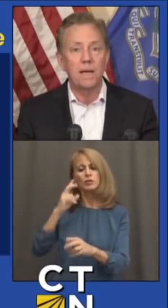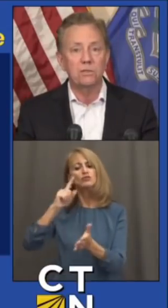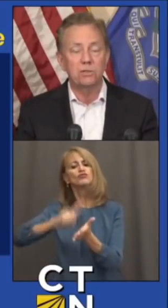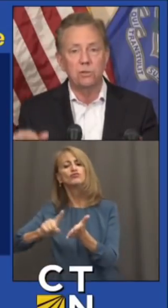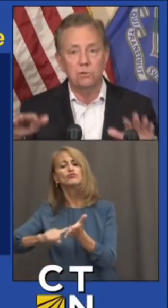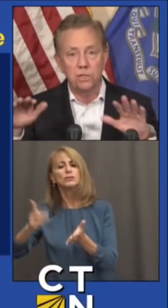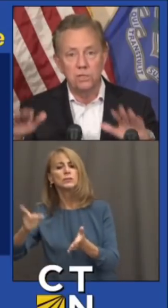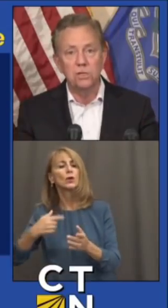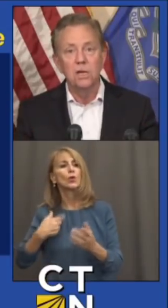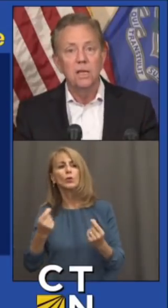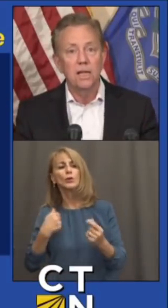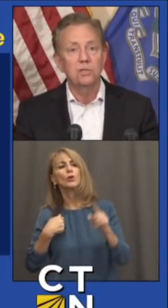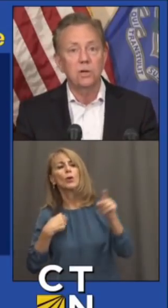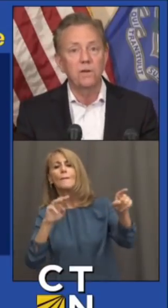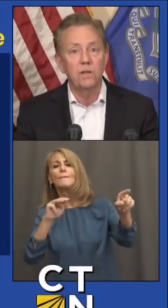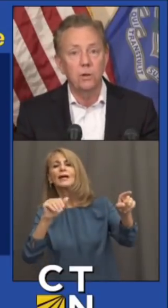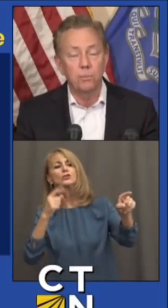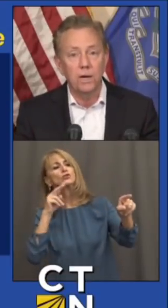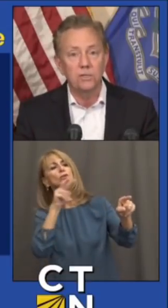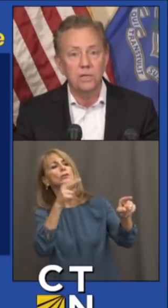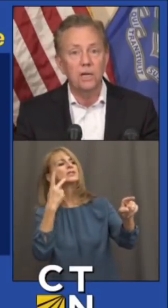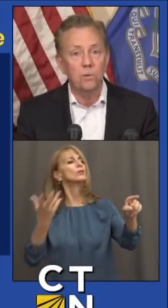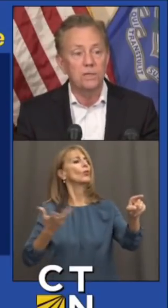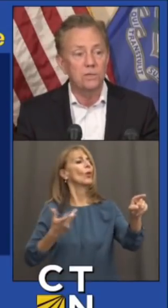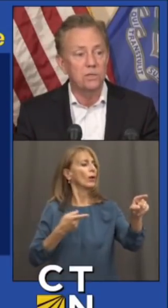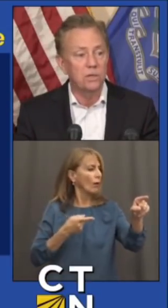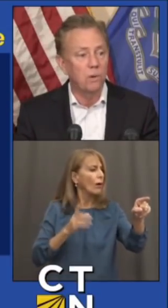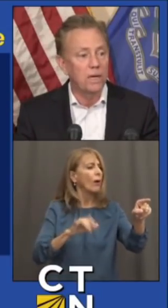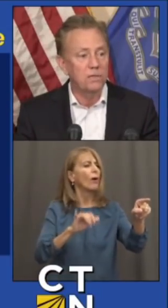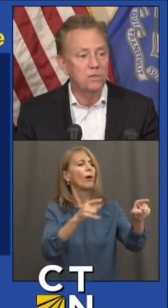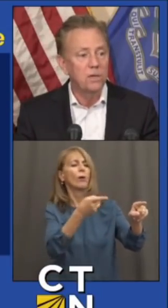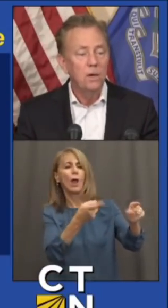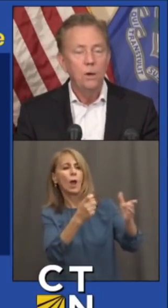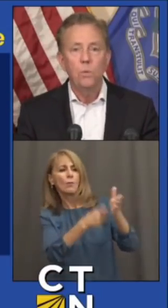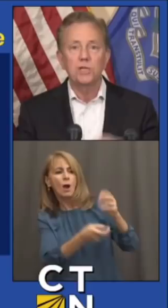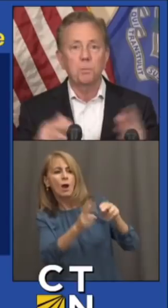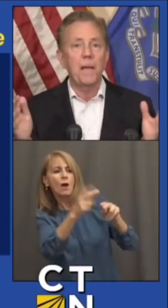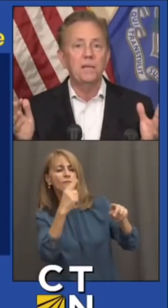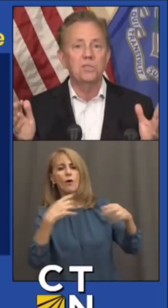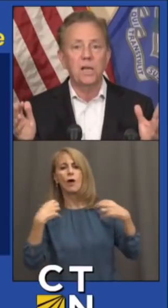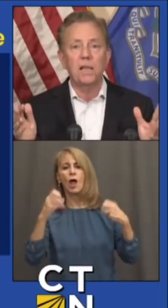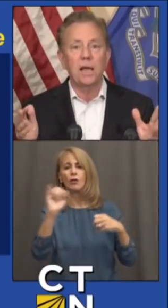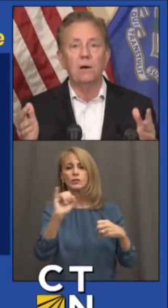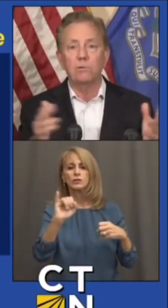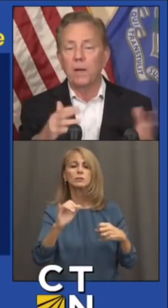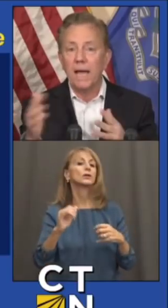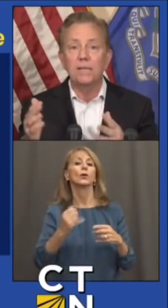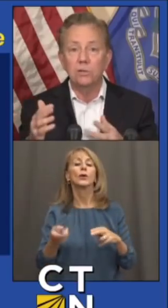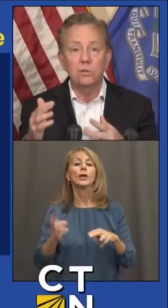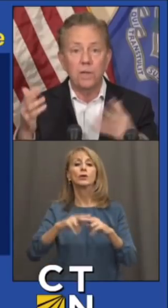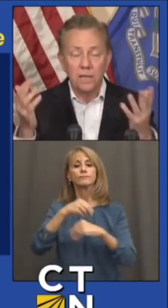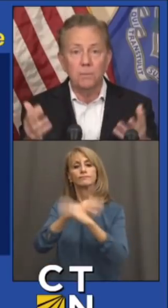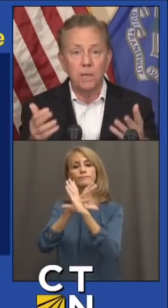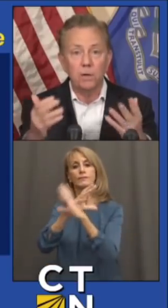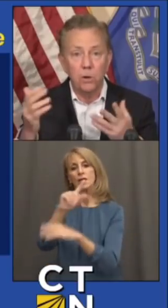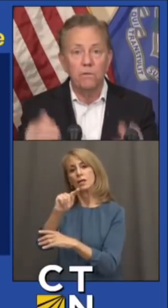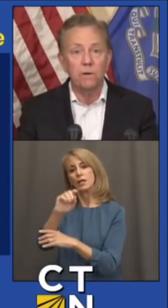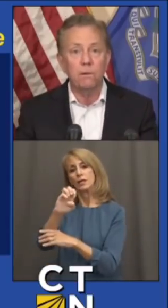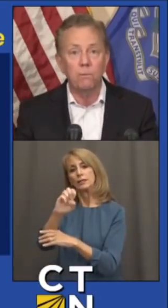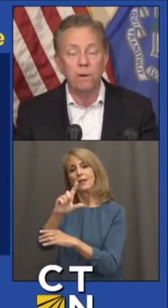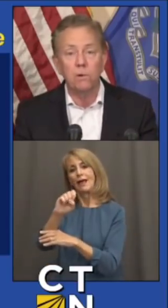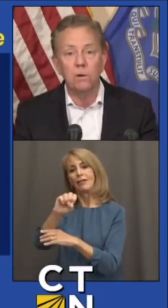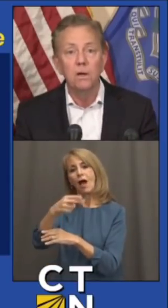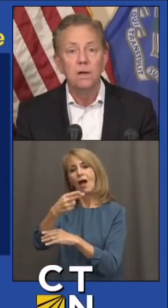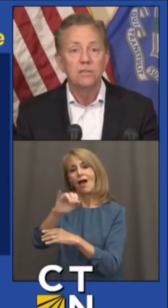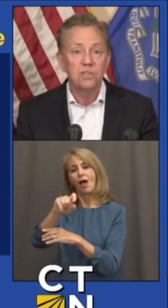going on in Massachusetts. That's serving to depress increases in rates. We expanded telehealth. We had to do that in the middle of